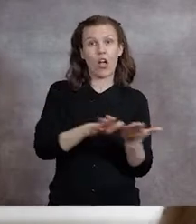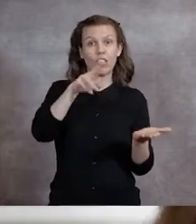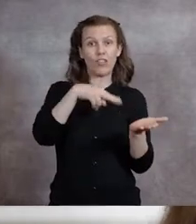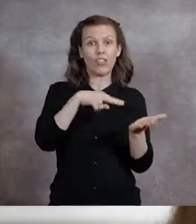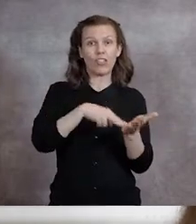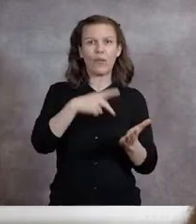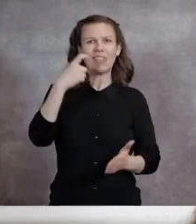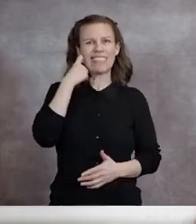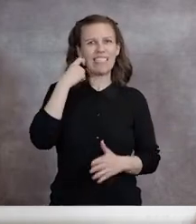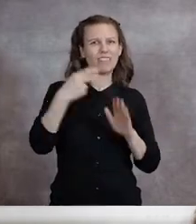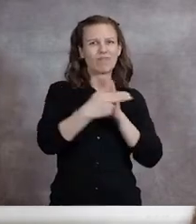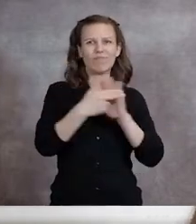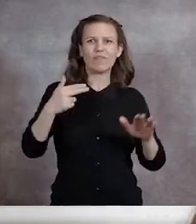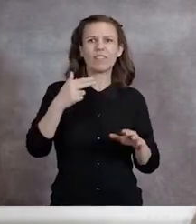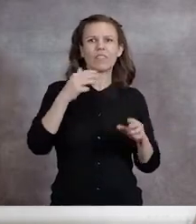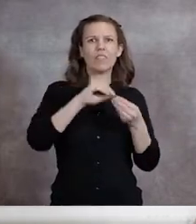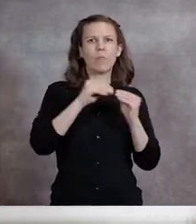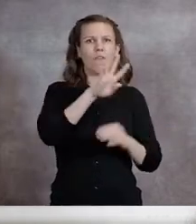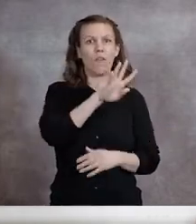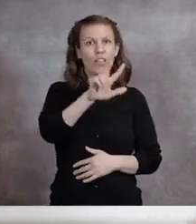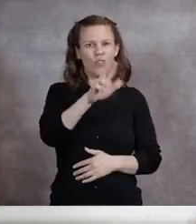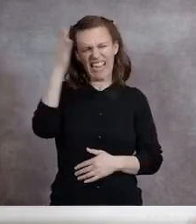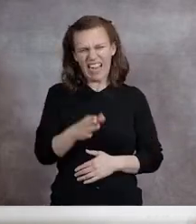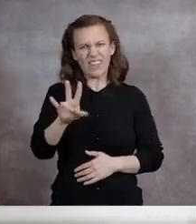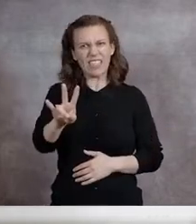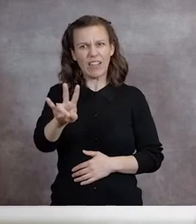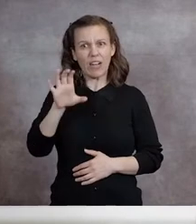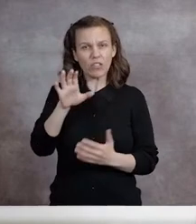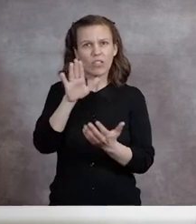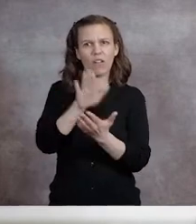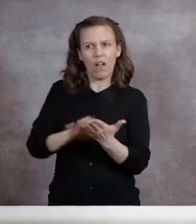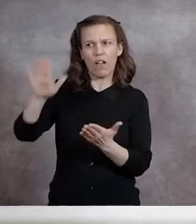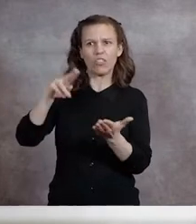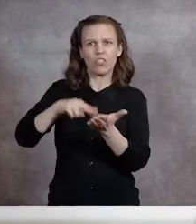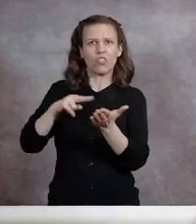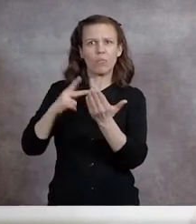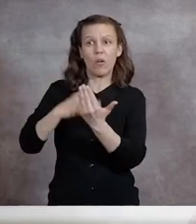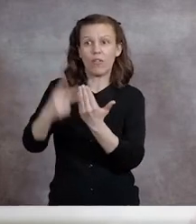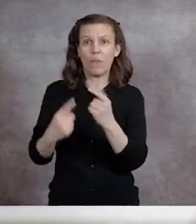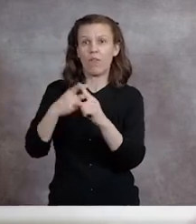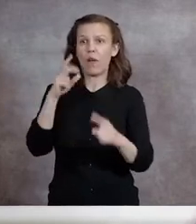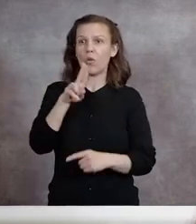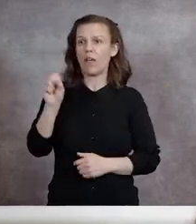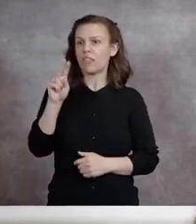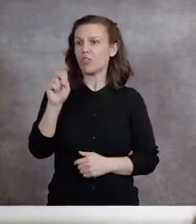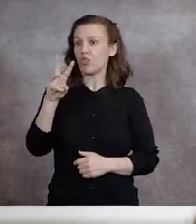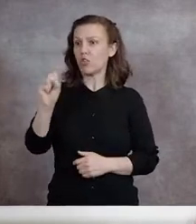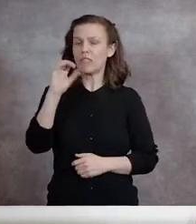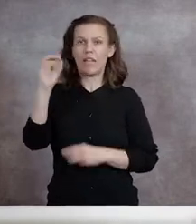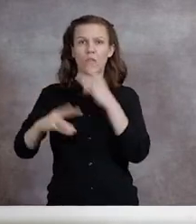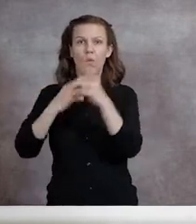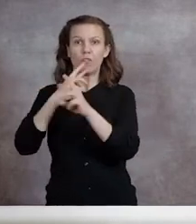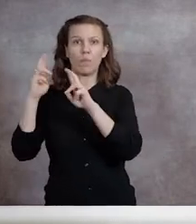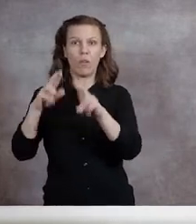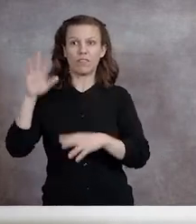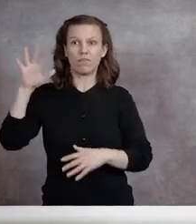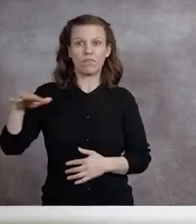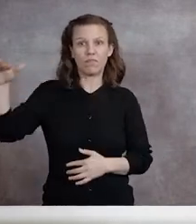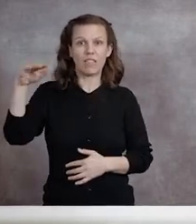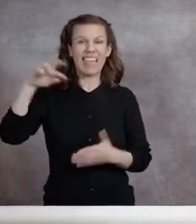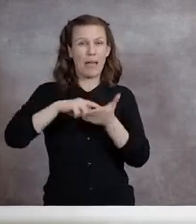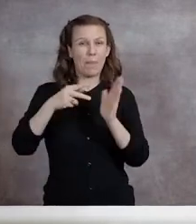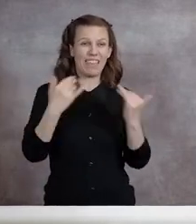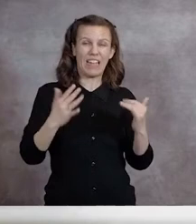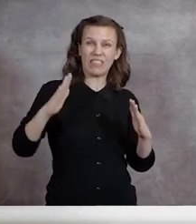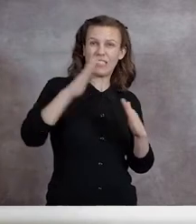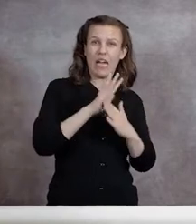more good news, our College of Nursing was recently ranked 43rd out of nearly 700 collegiate university nursing programs by U